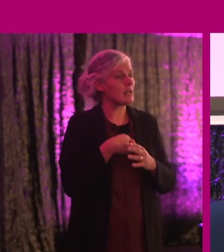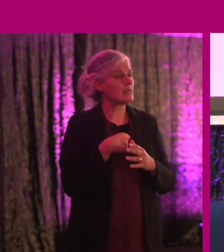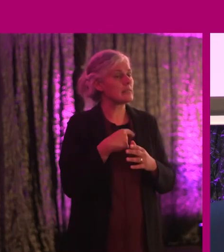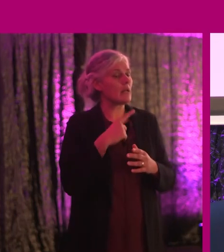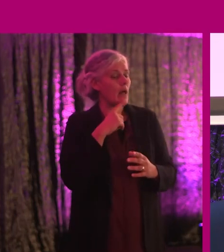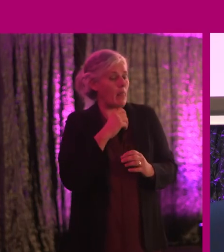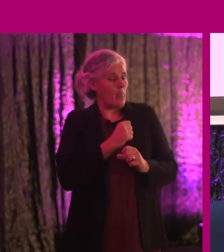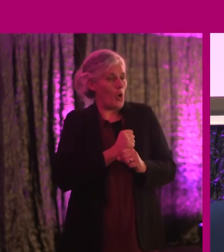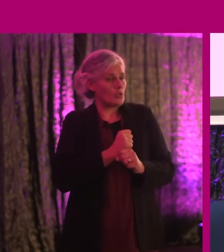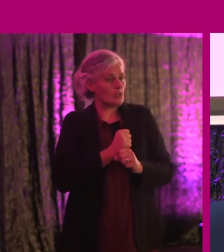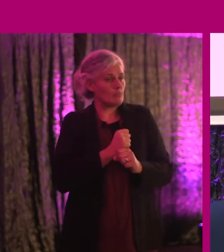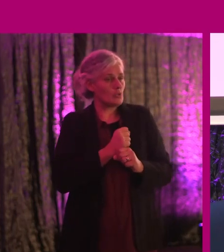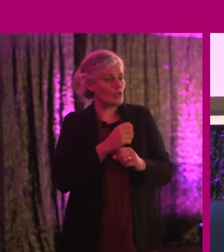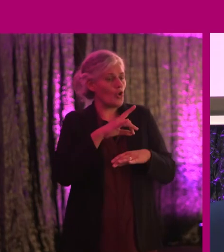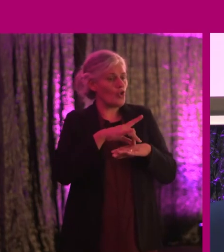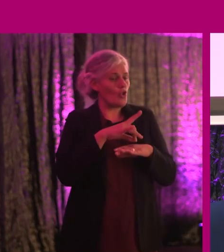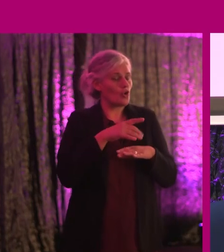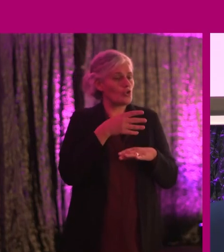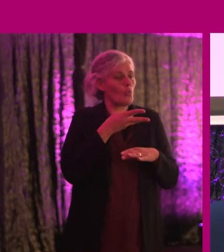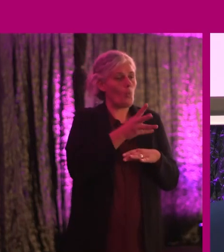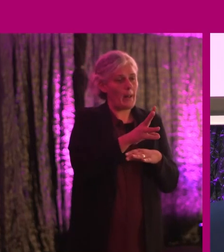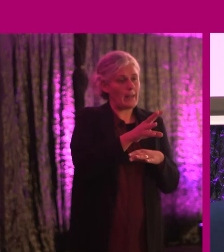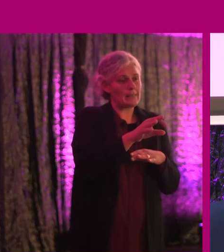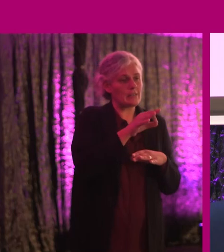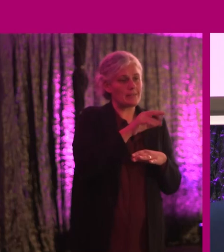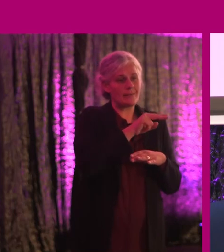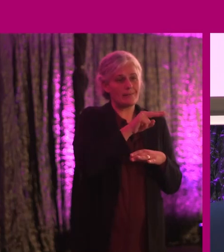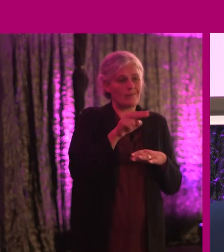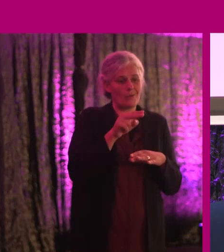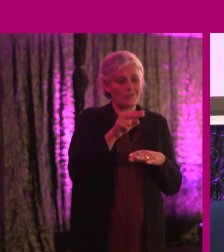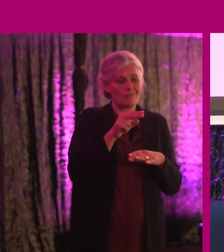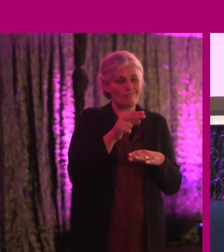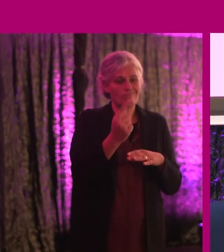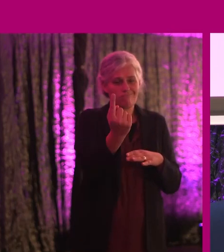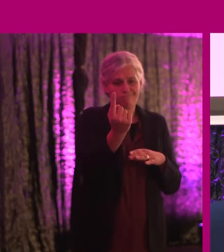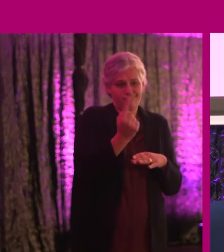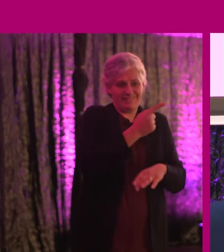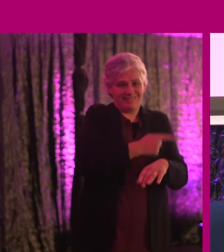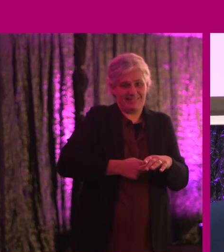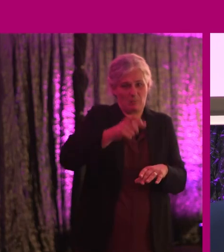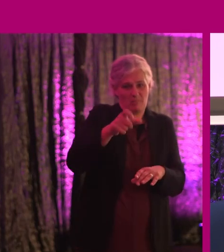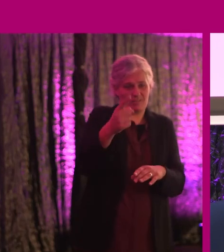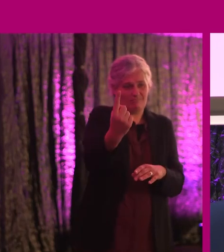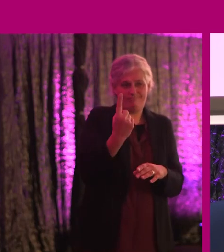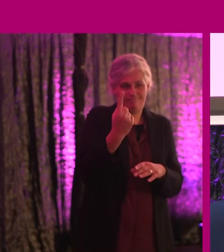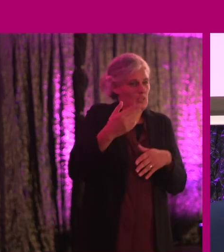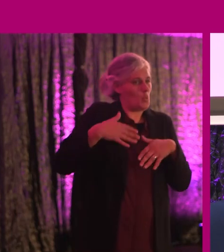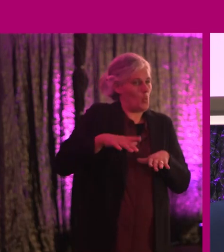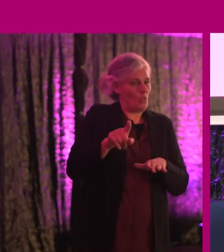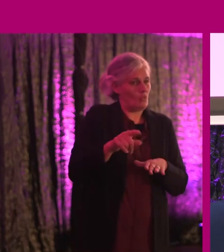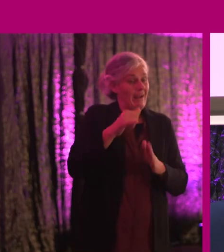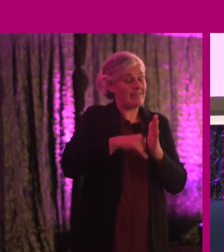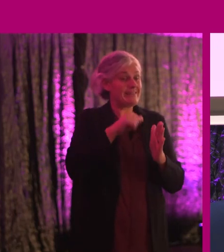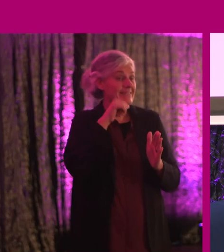circumstances that doctors would choose not to have disabled patients. An article yesterday